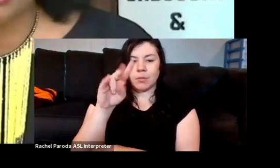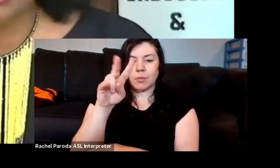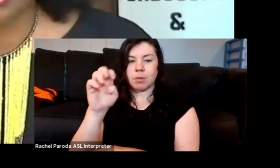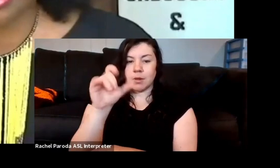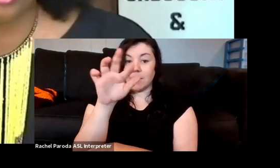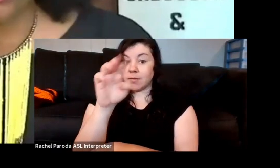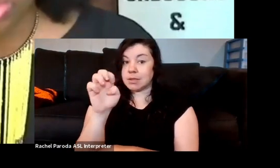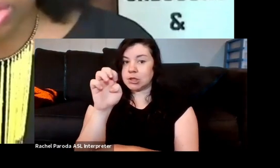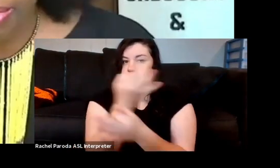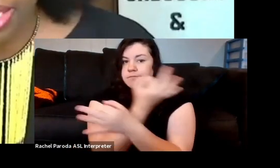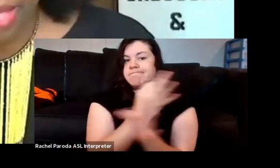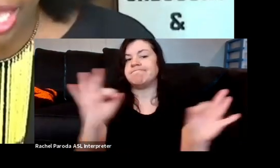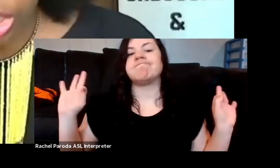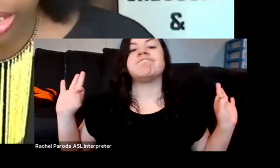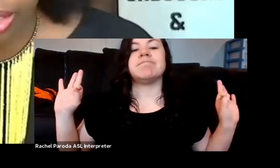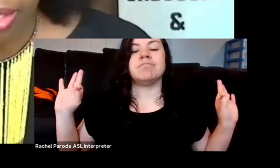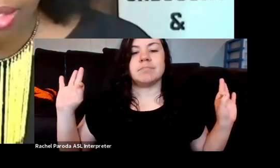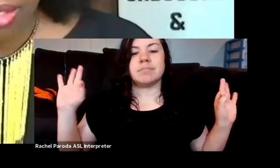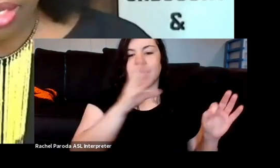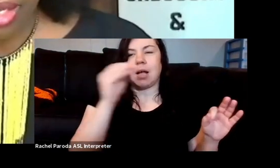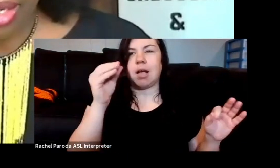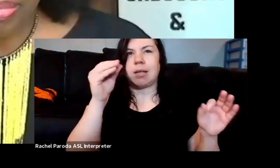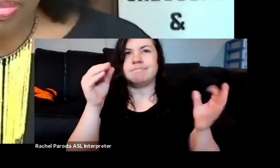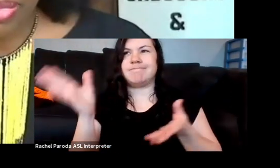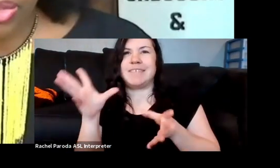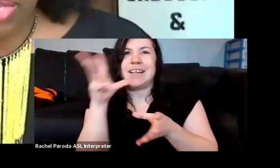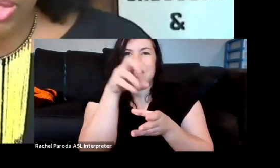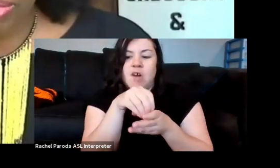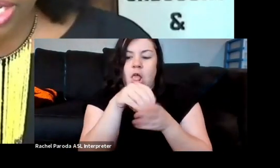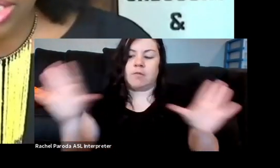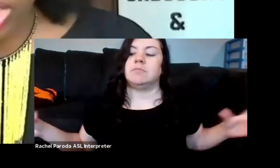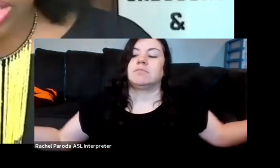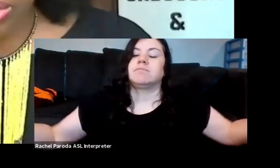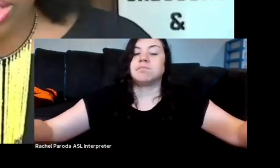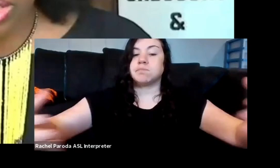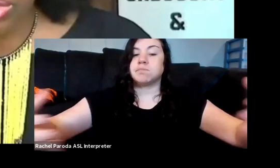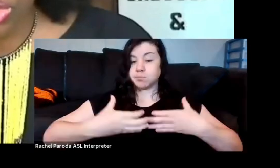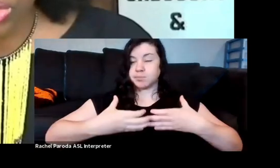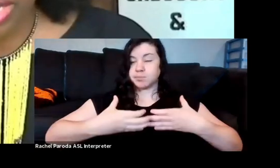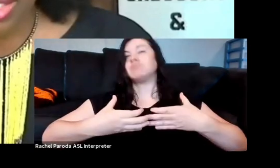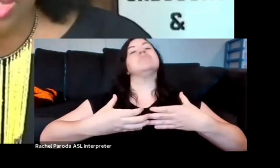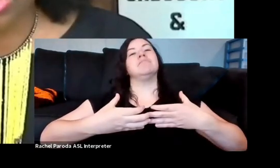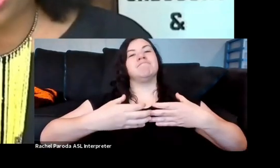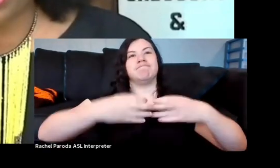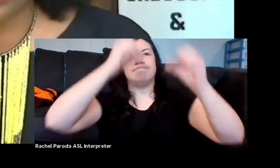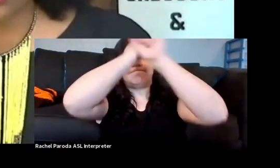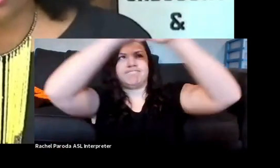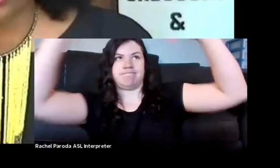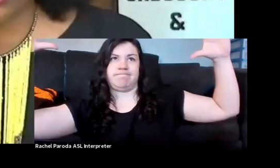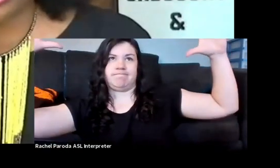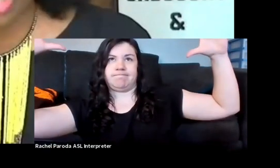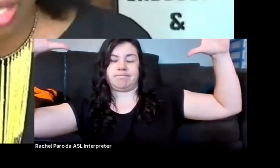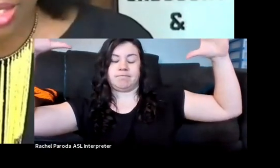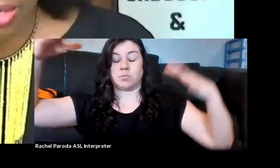resistance and a communal imagining. And those of us who are paying attention, we know that, you know, social violence requires a